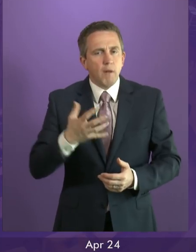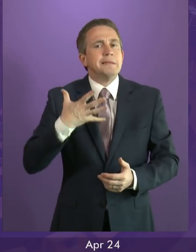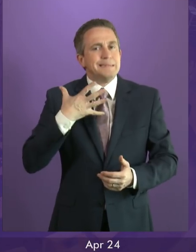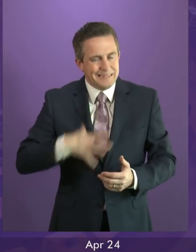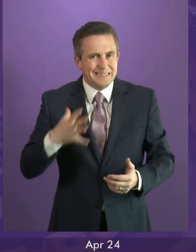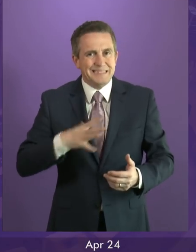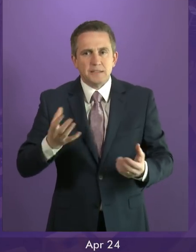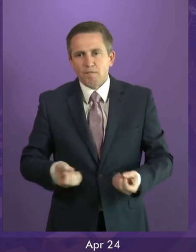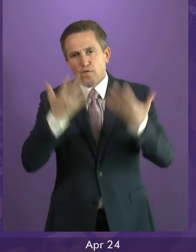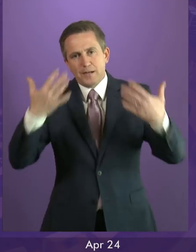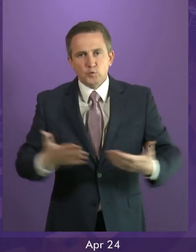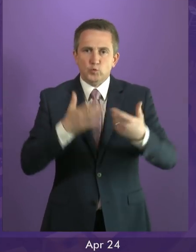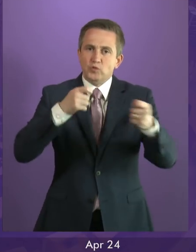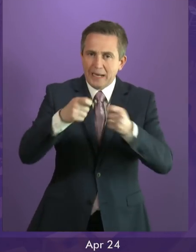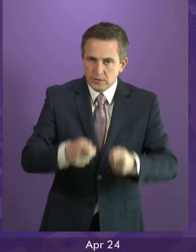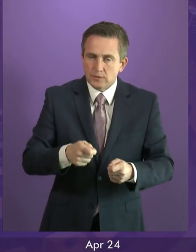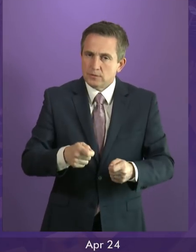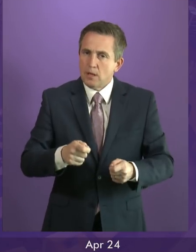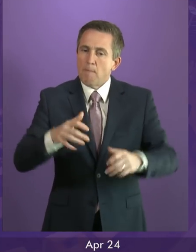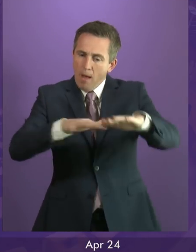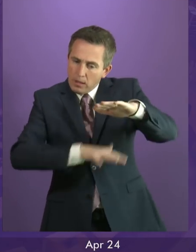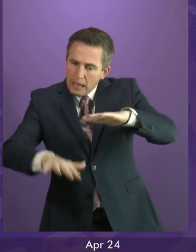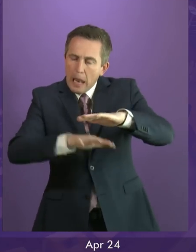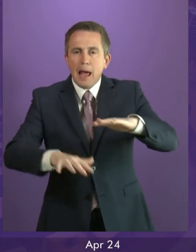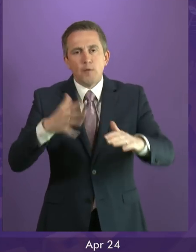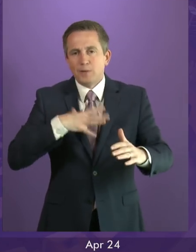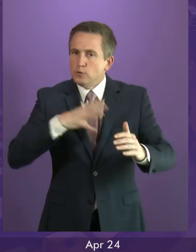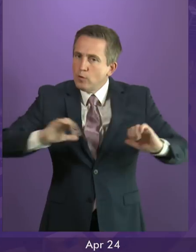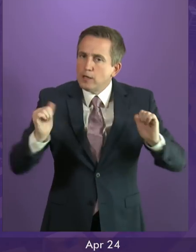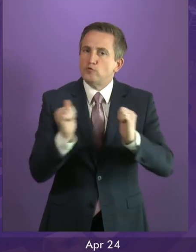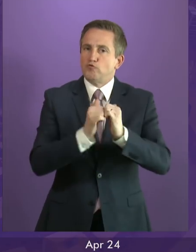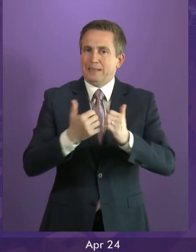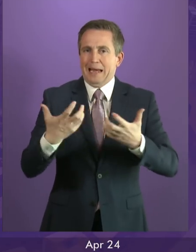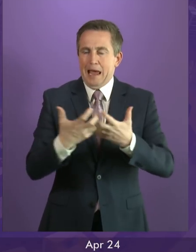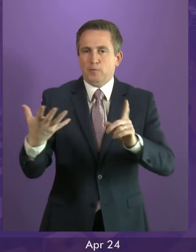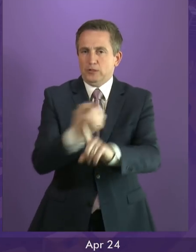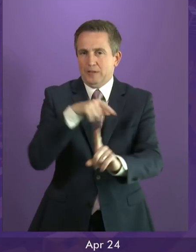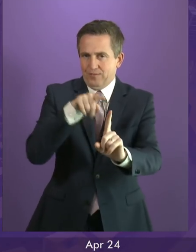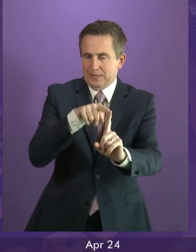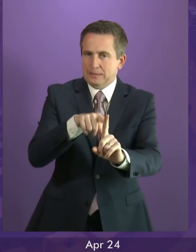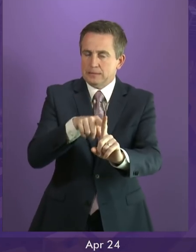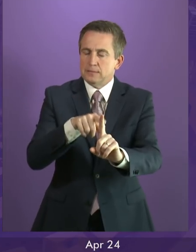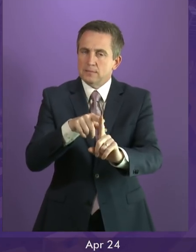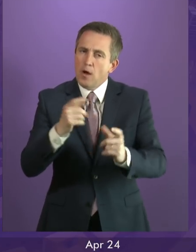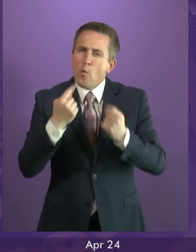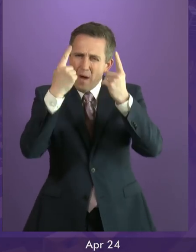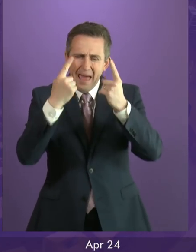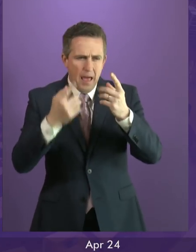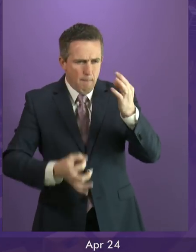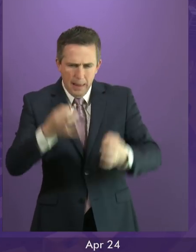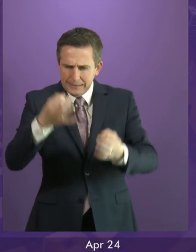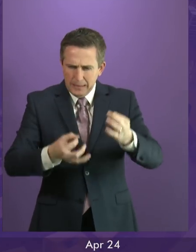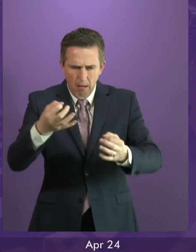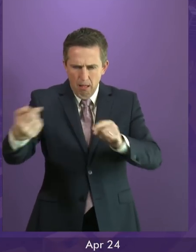a way that does try to build agreement. None of us can fail to be concerned about the polarisation of political debate